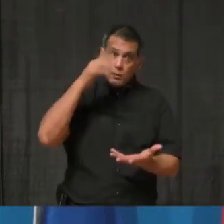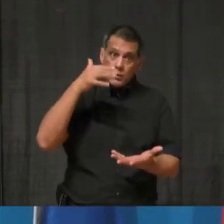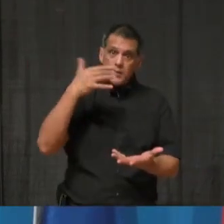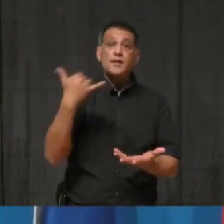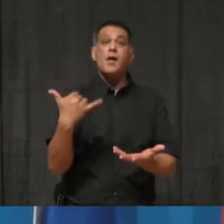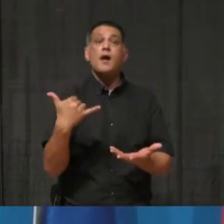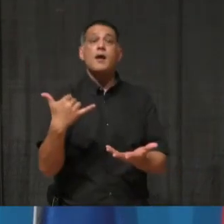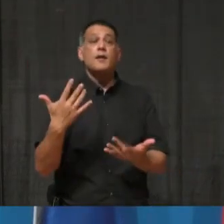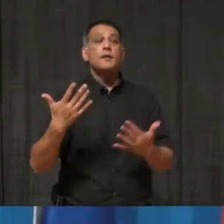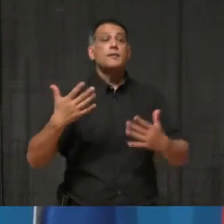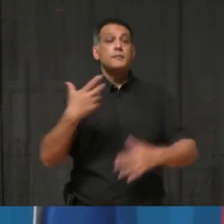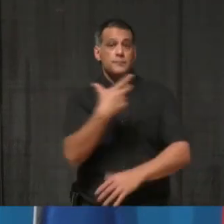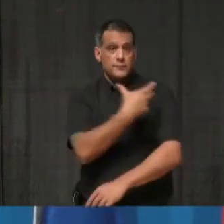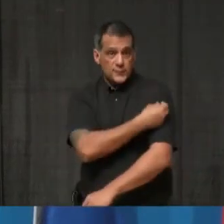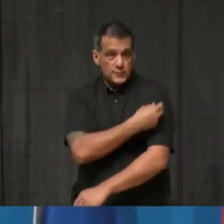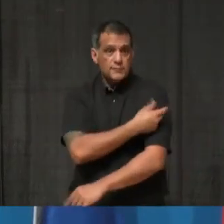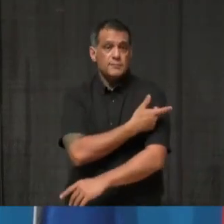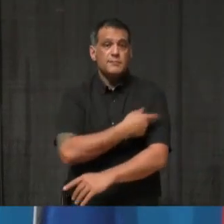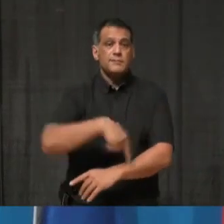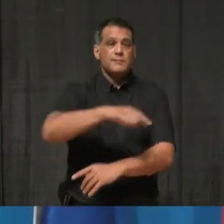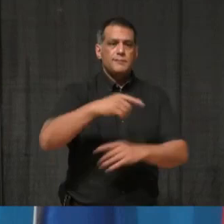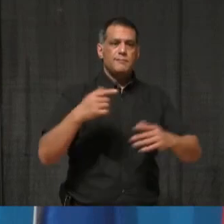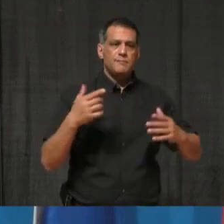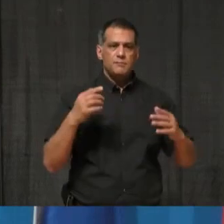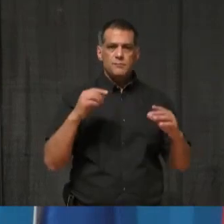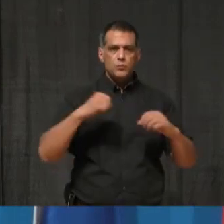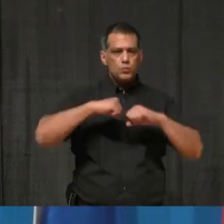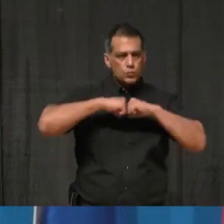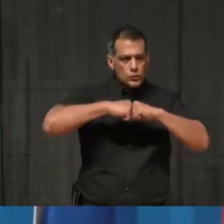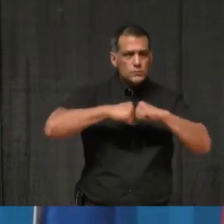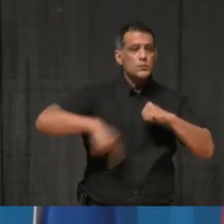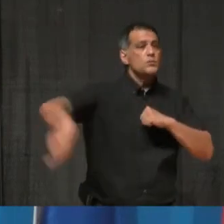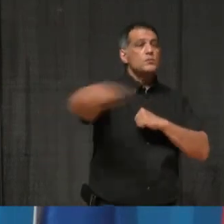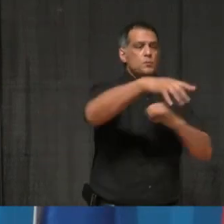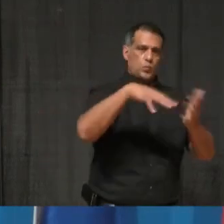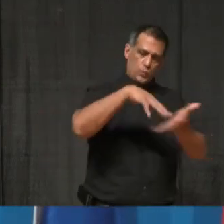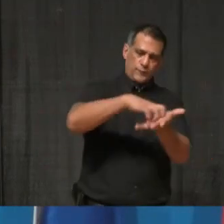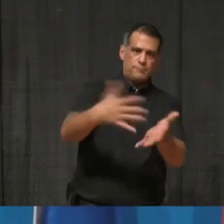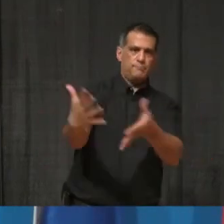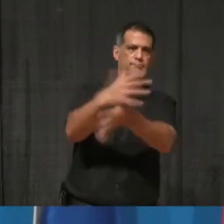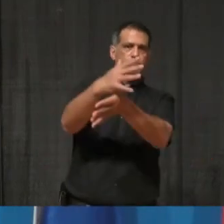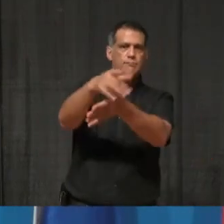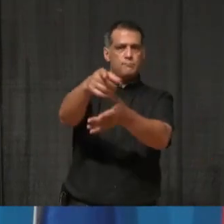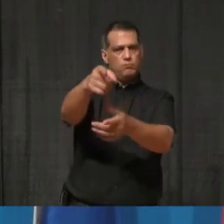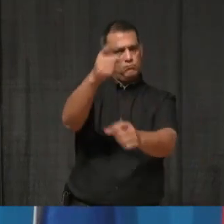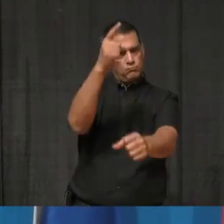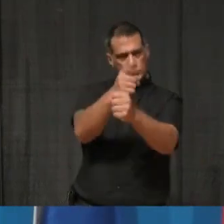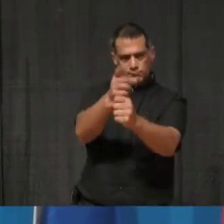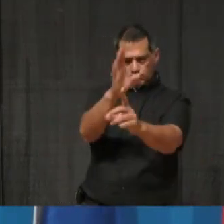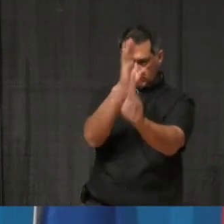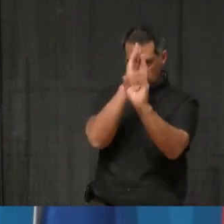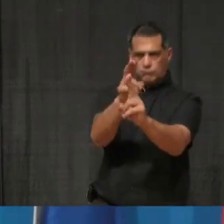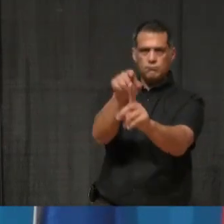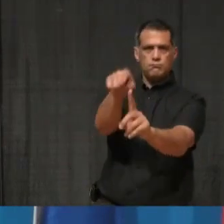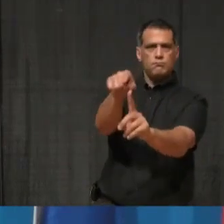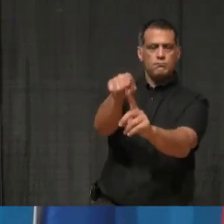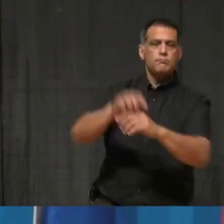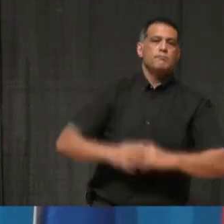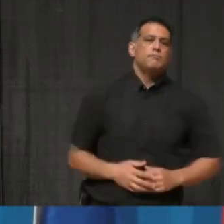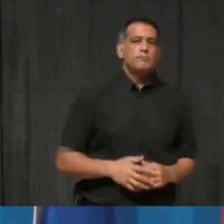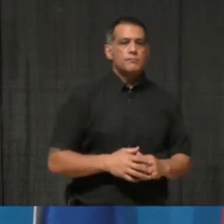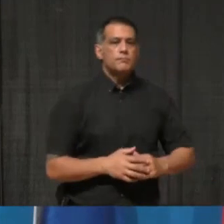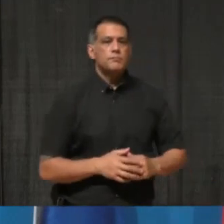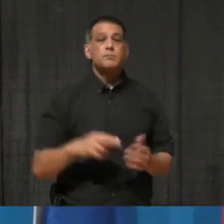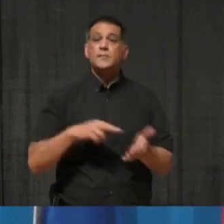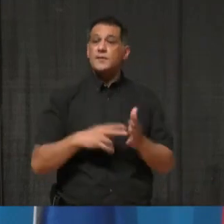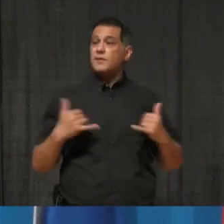with protecting our most vulnerable. It's the ethical and right thing to do. For the time being, that means the